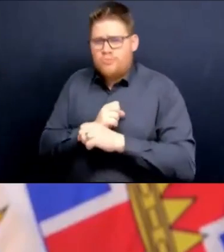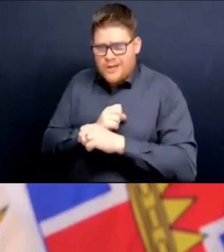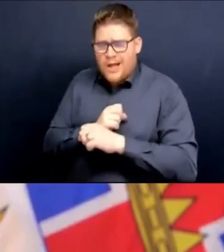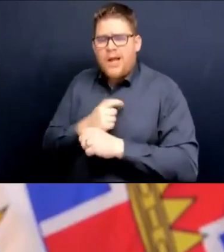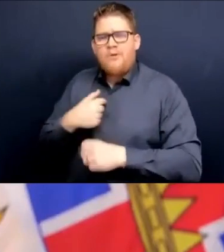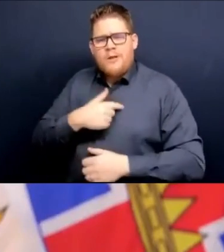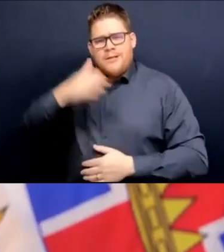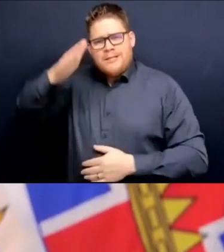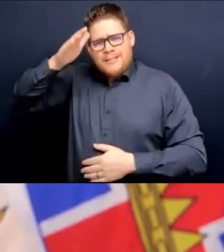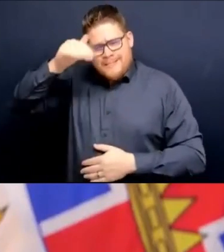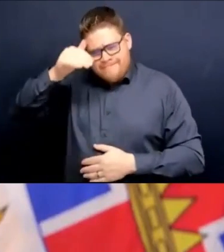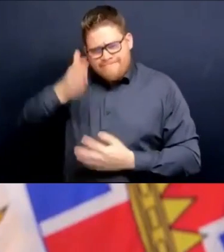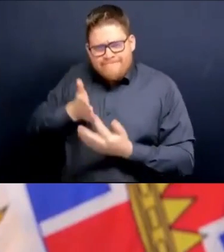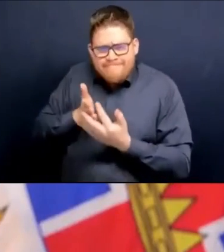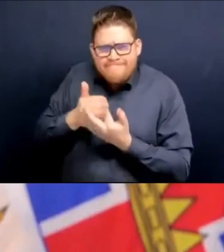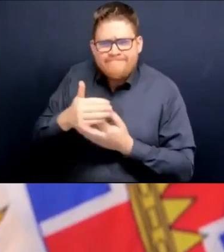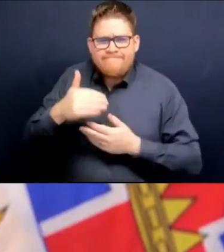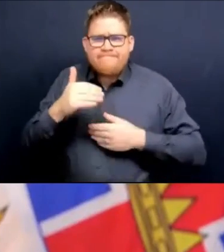communities.